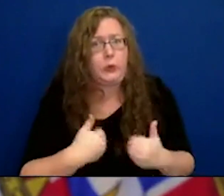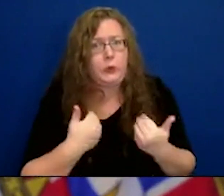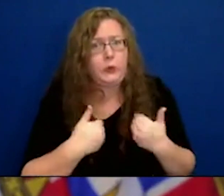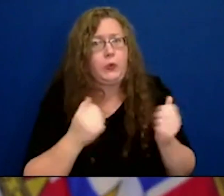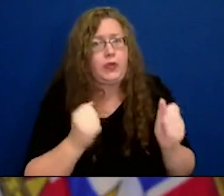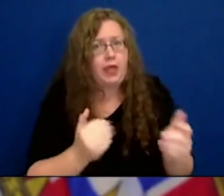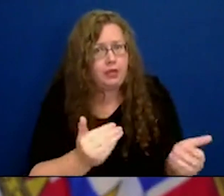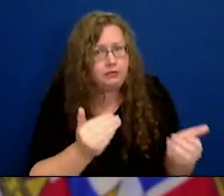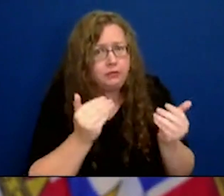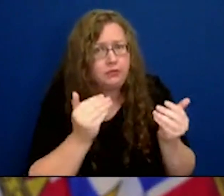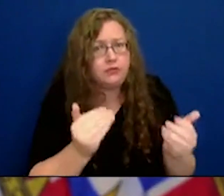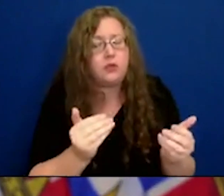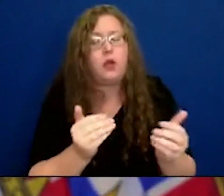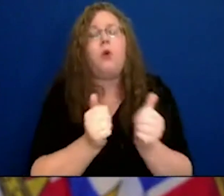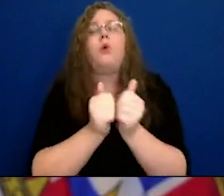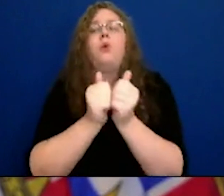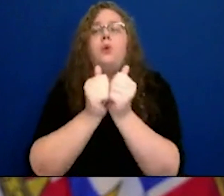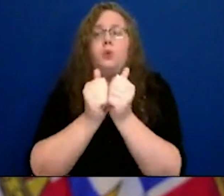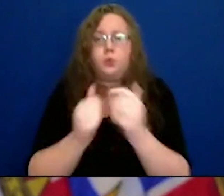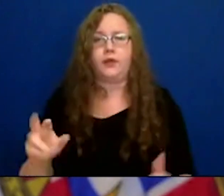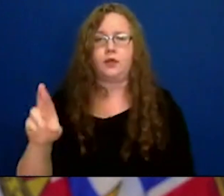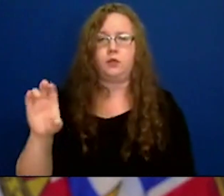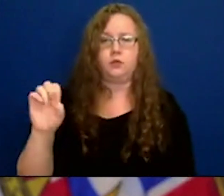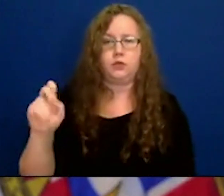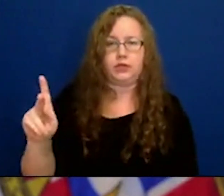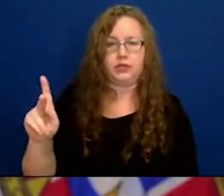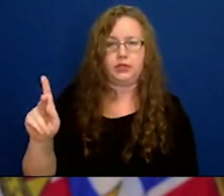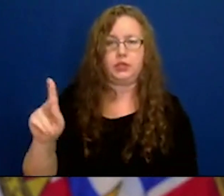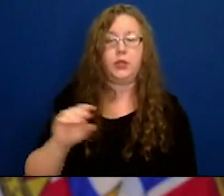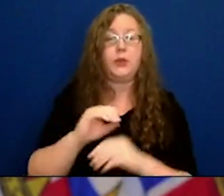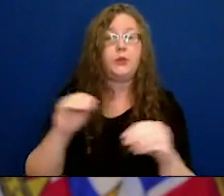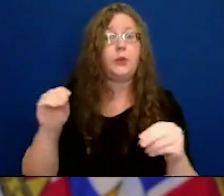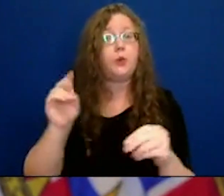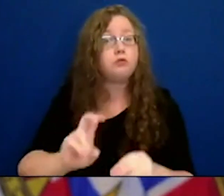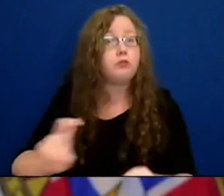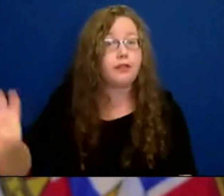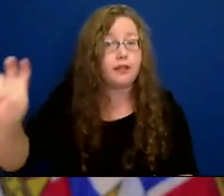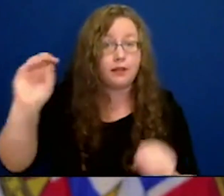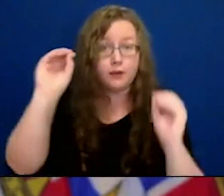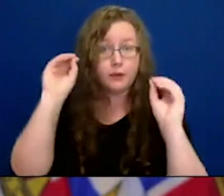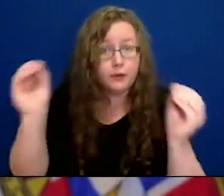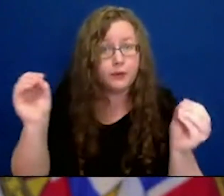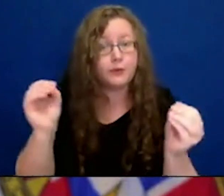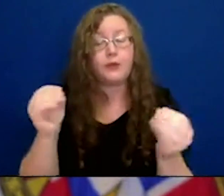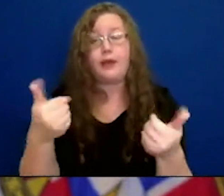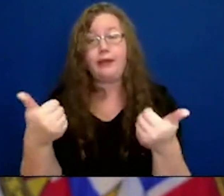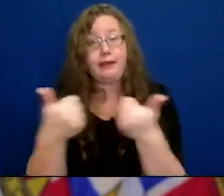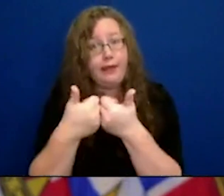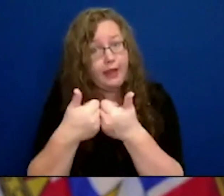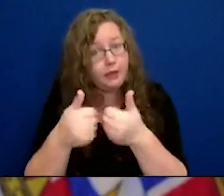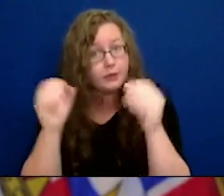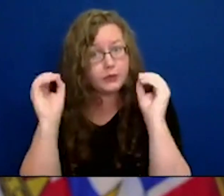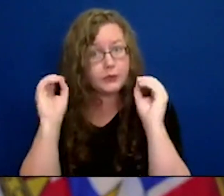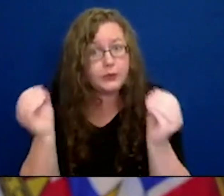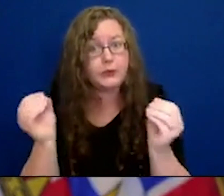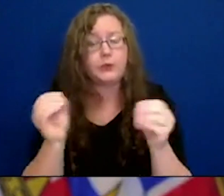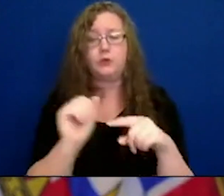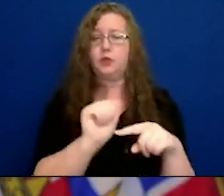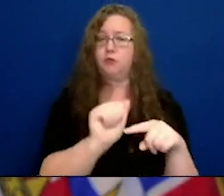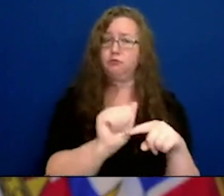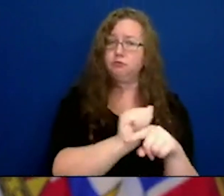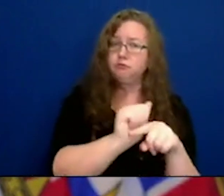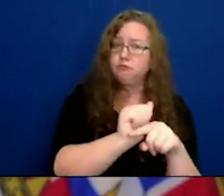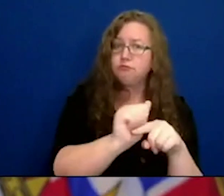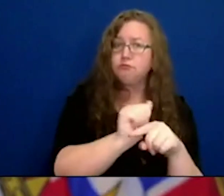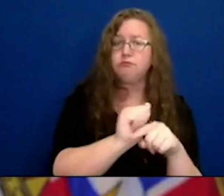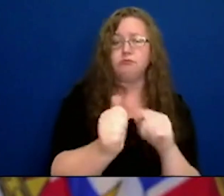riskier parts of what they have been doing around playing games and travel. so again, it will be focusing on skills